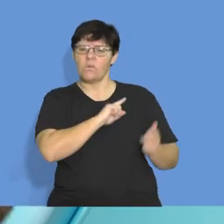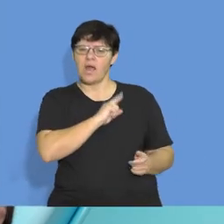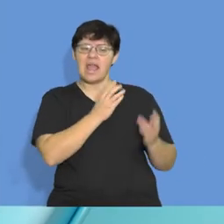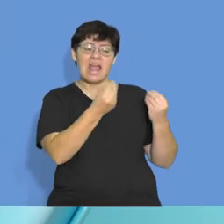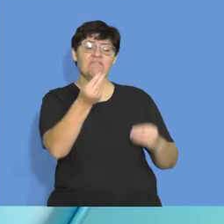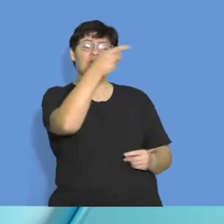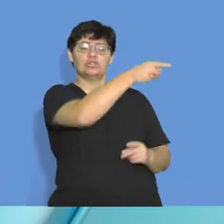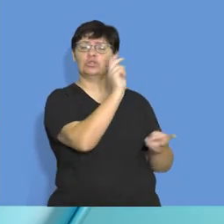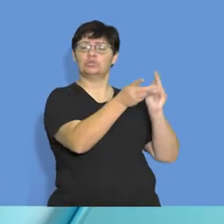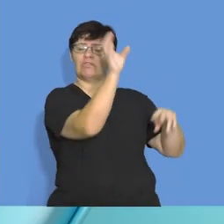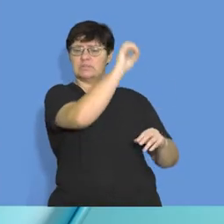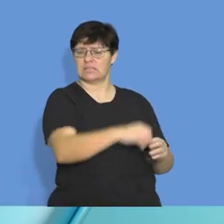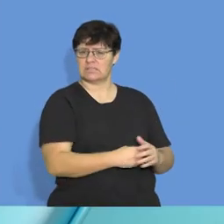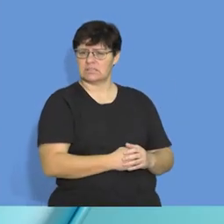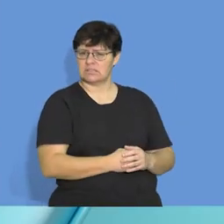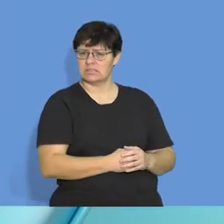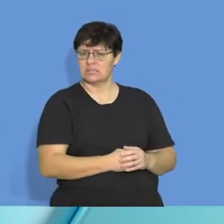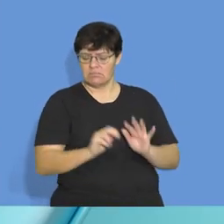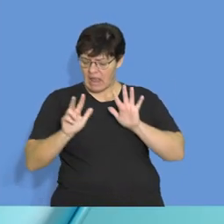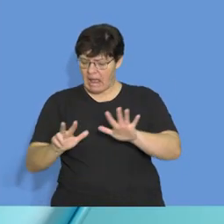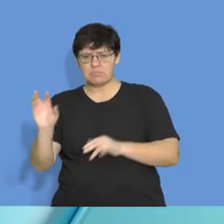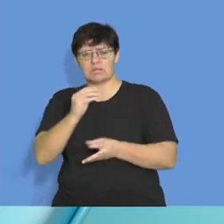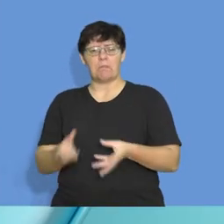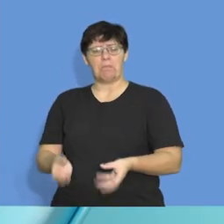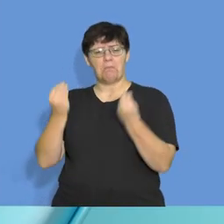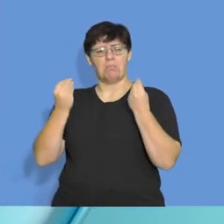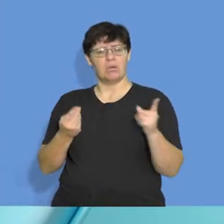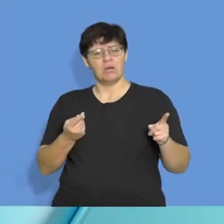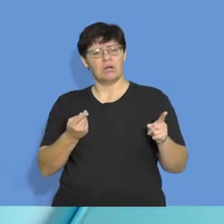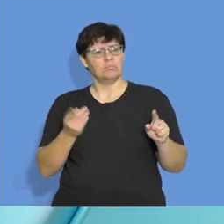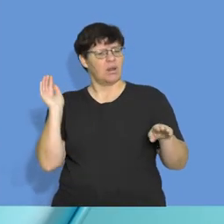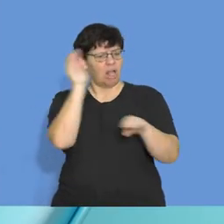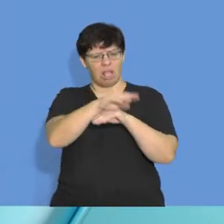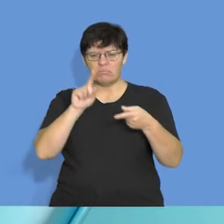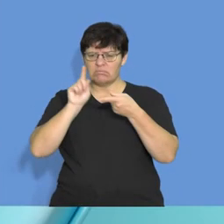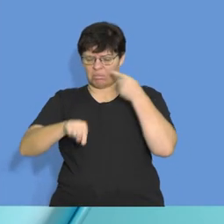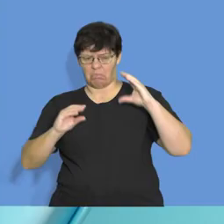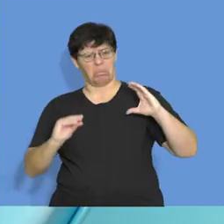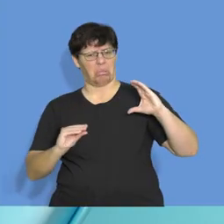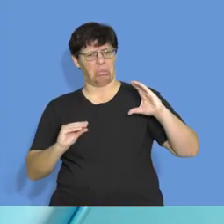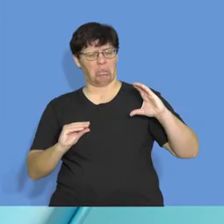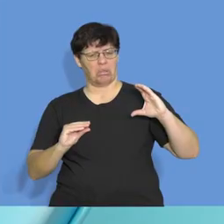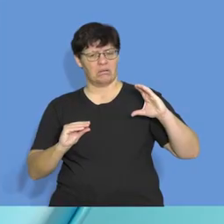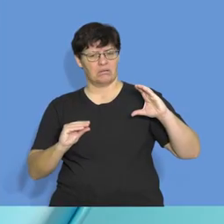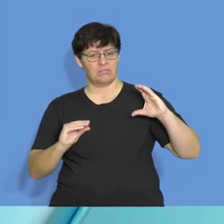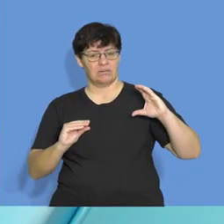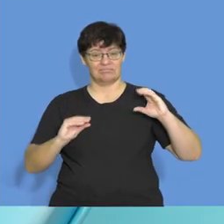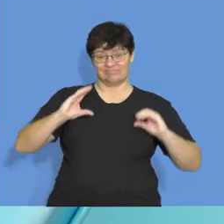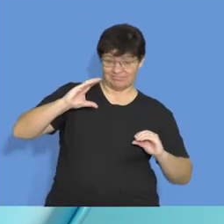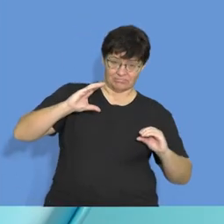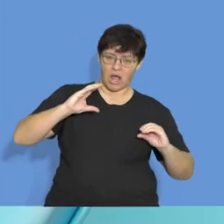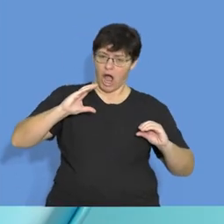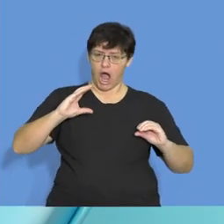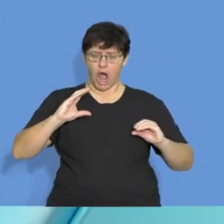Because they are only receiving 8%, but the inflation rate is at 12%. So obviously workers have cause for